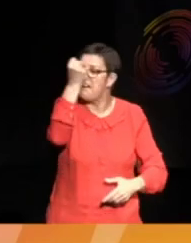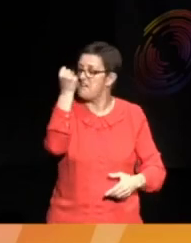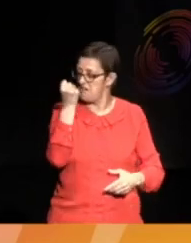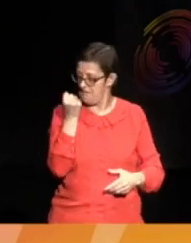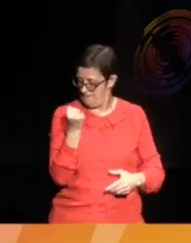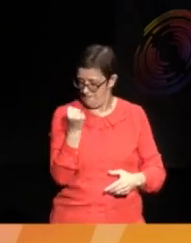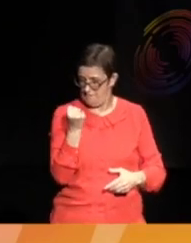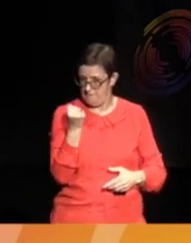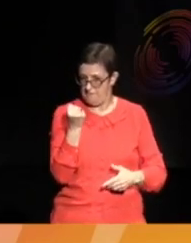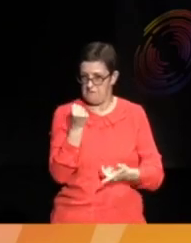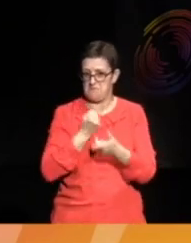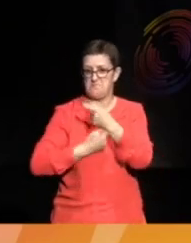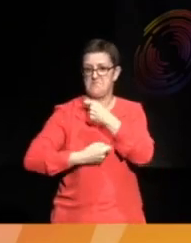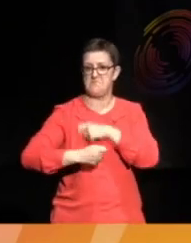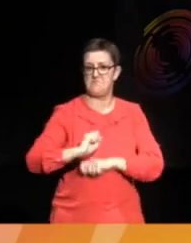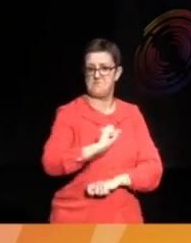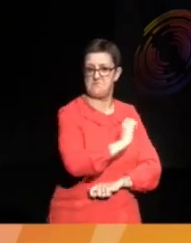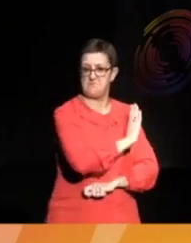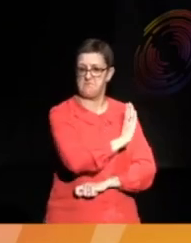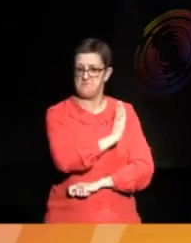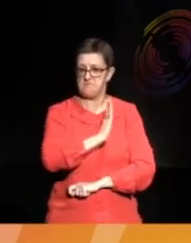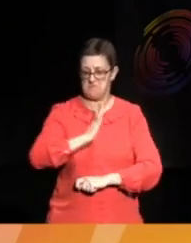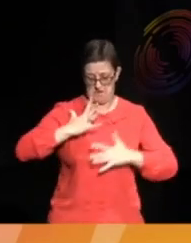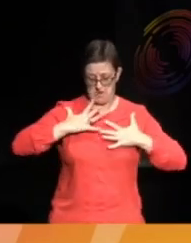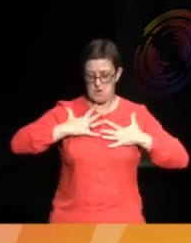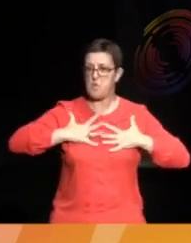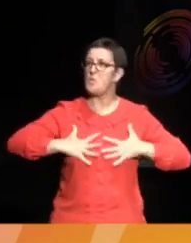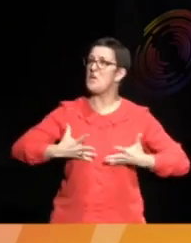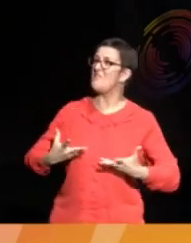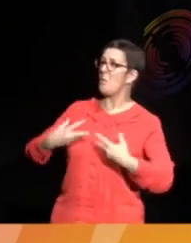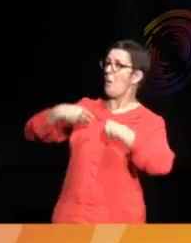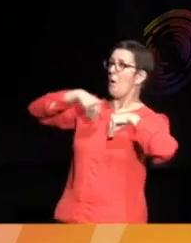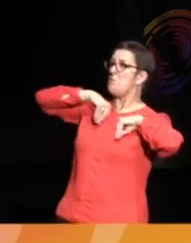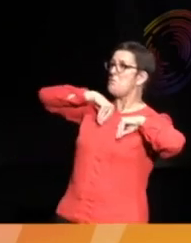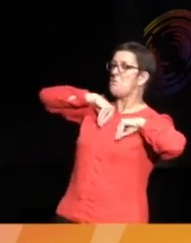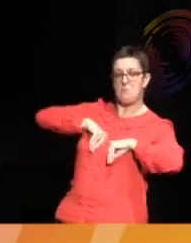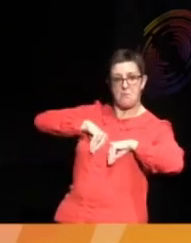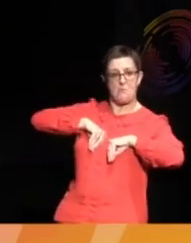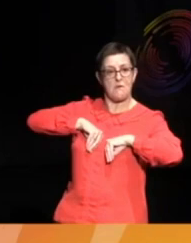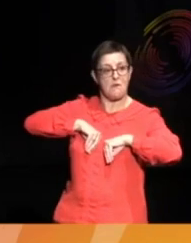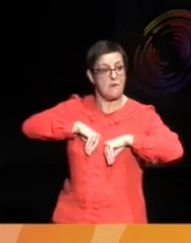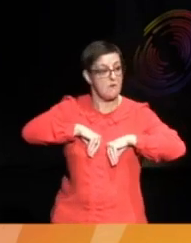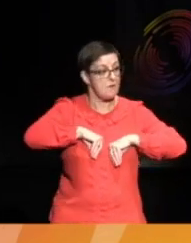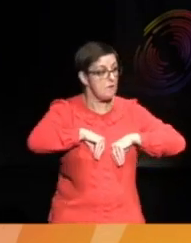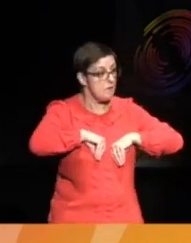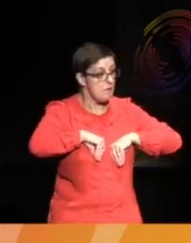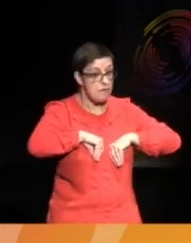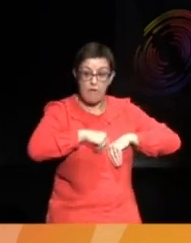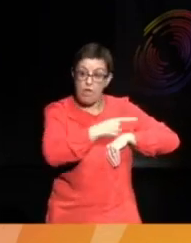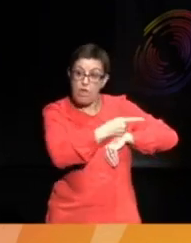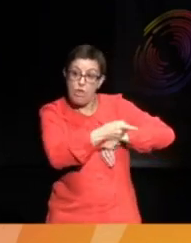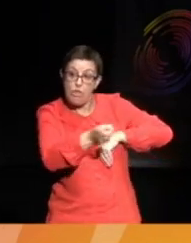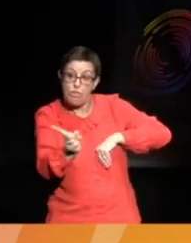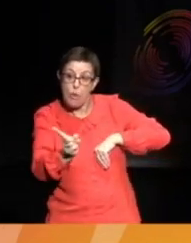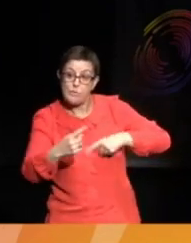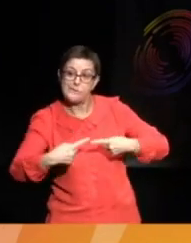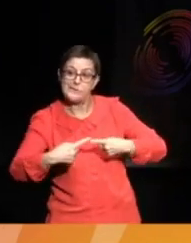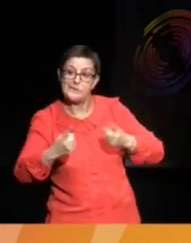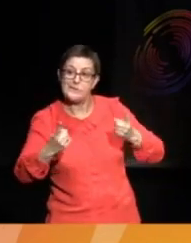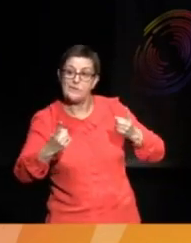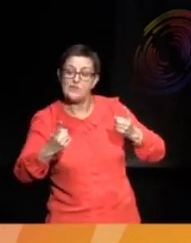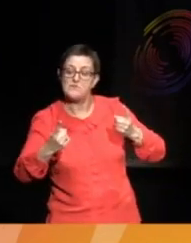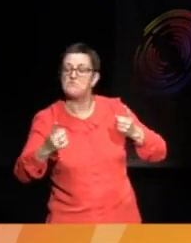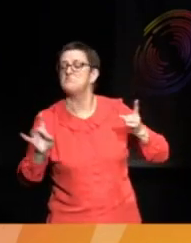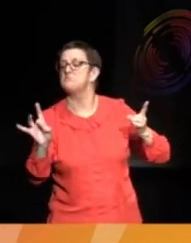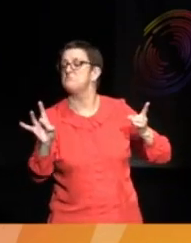uniforms that fit the children perfectly. Those whose bodies were coloured outside the lines were left